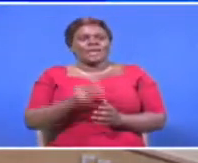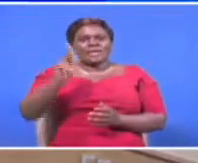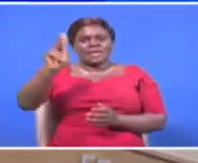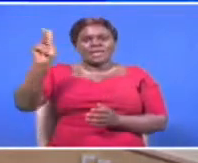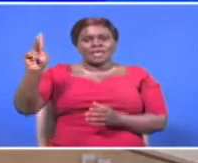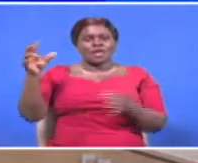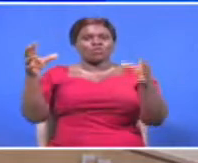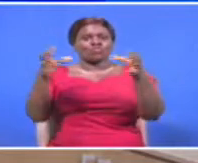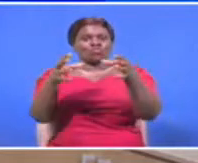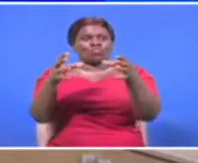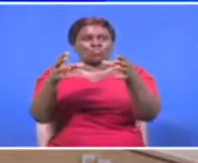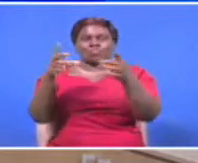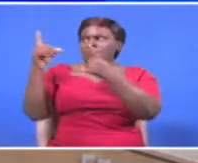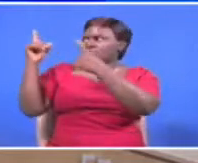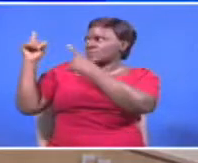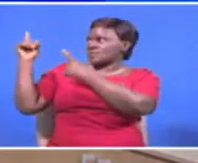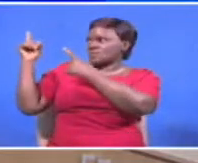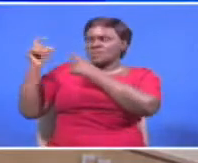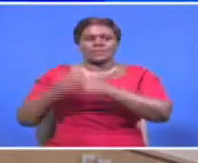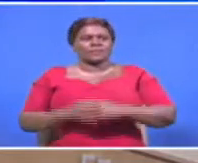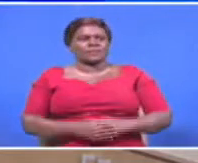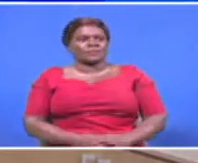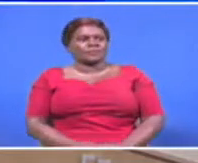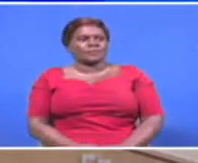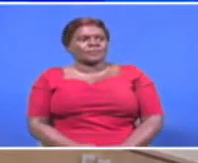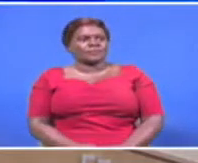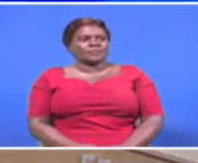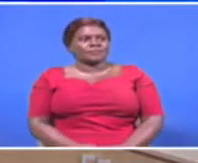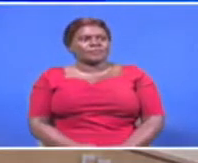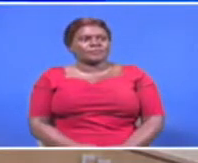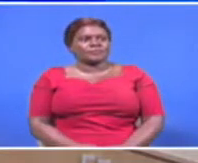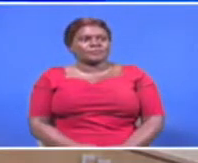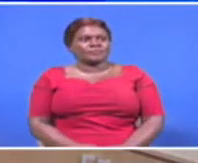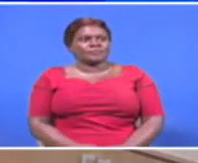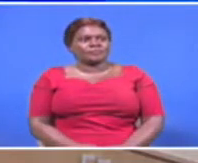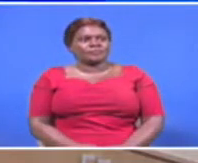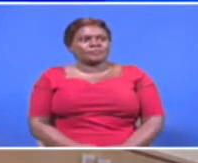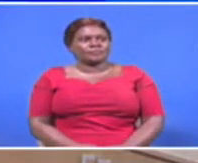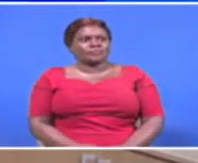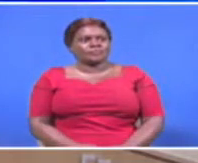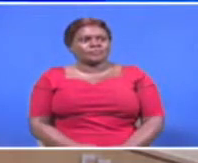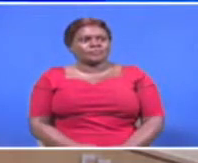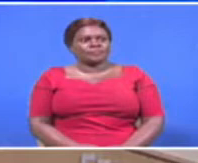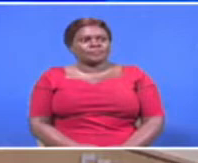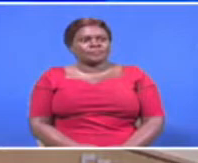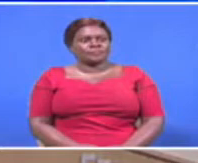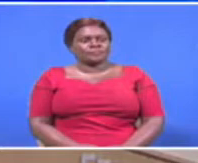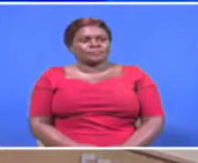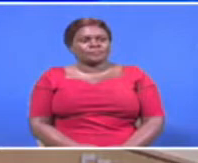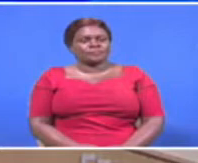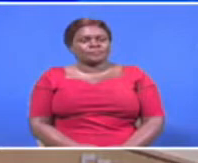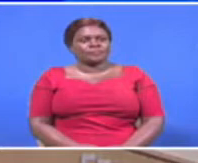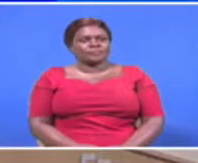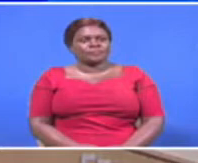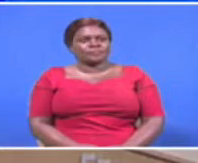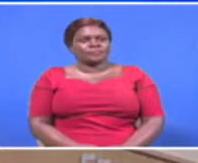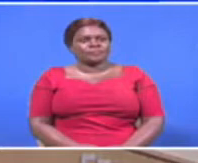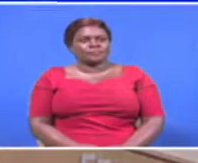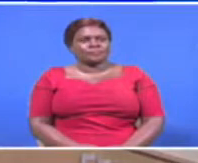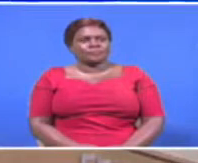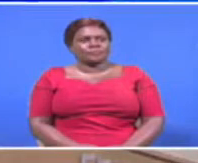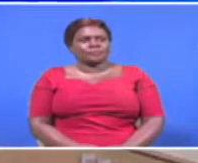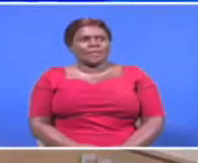bomet senator hillary sigay nominated senator esther okenyuri and tarakaniti member of parliament george